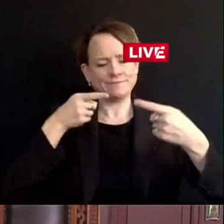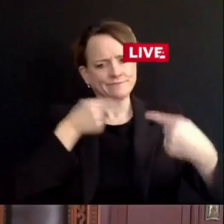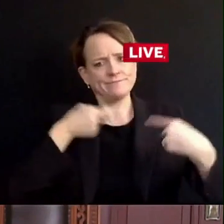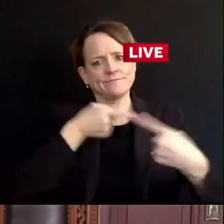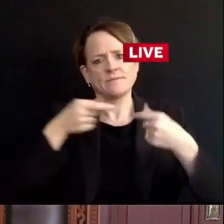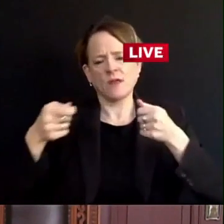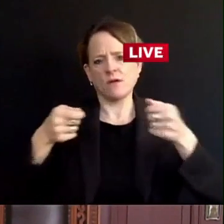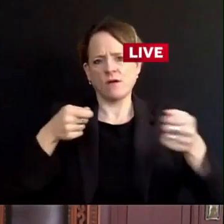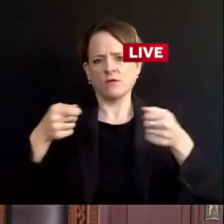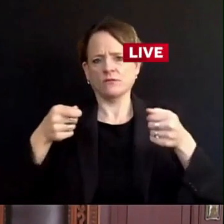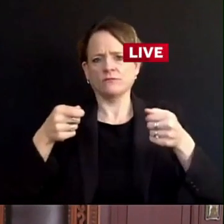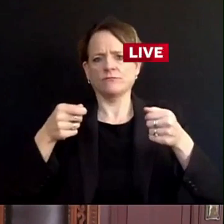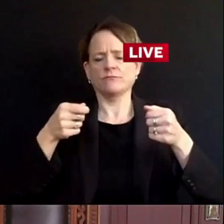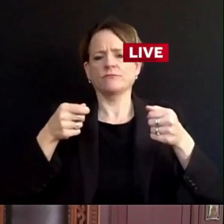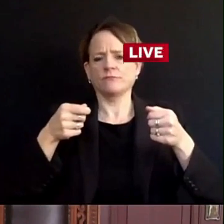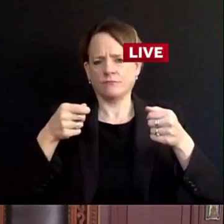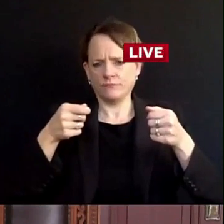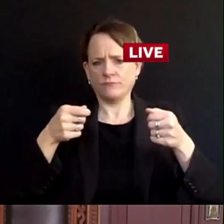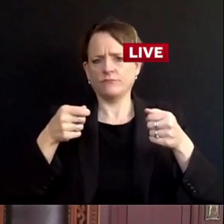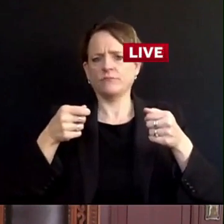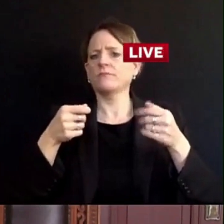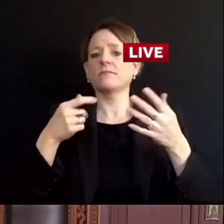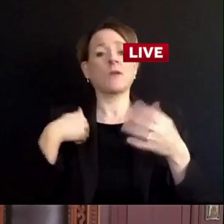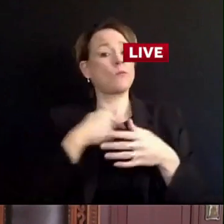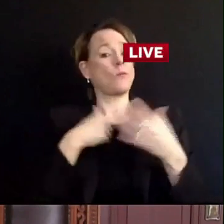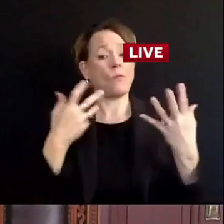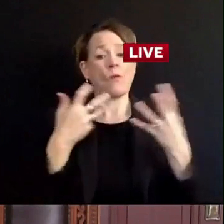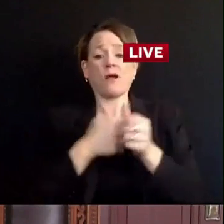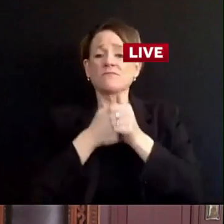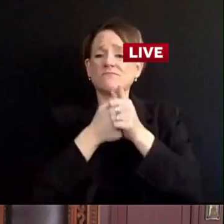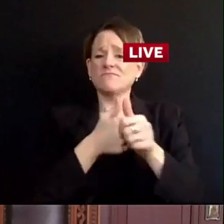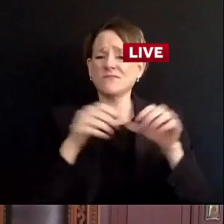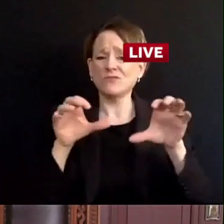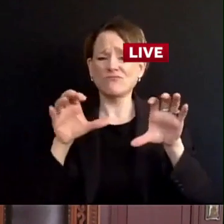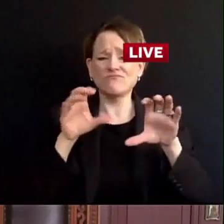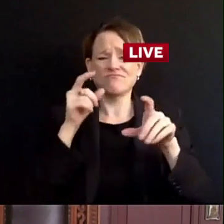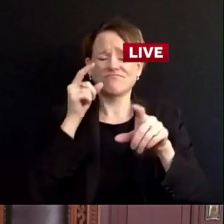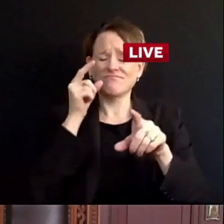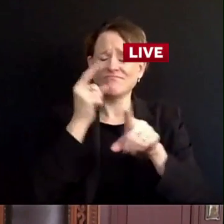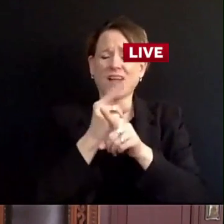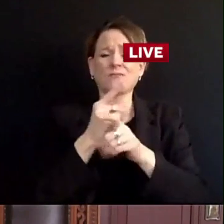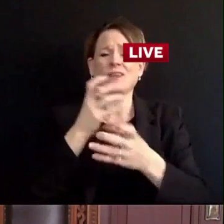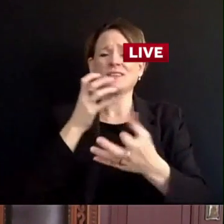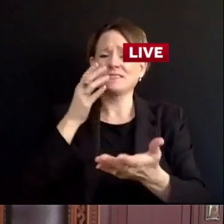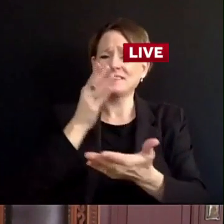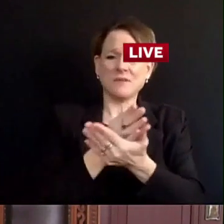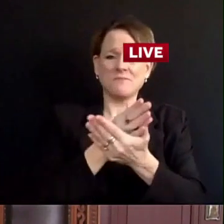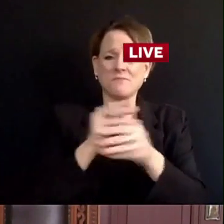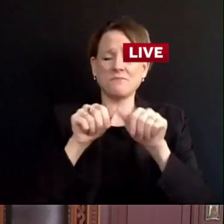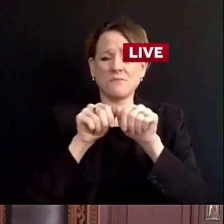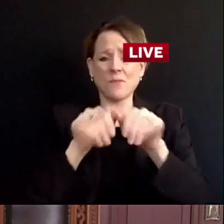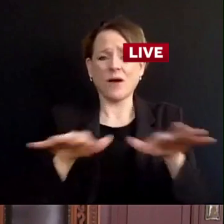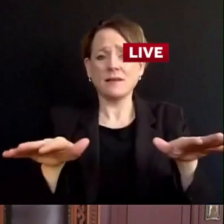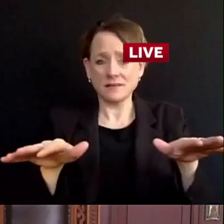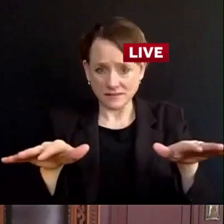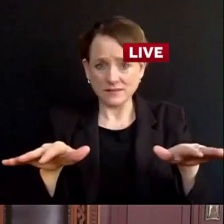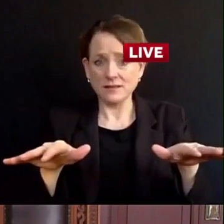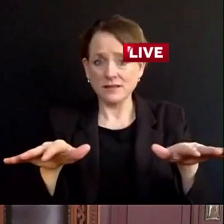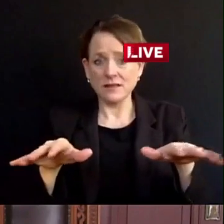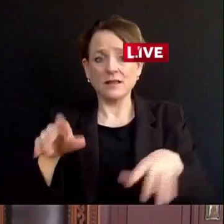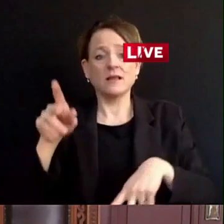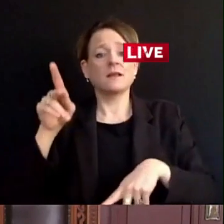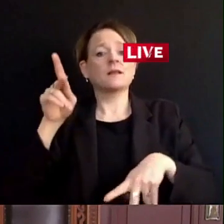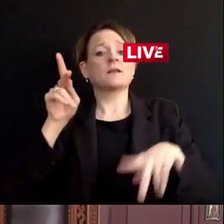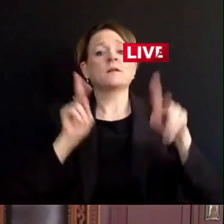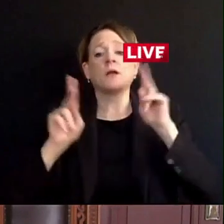right and stop it in its tracks, people have to wear a freaking mask. Simple as that.